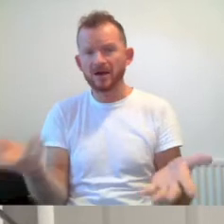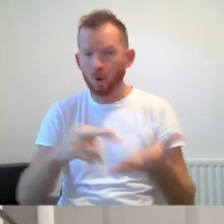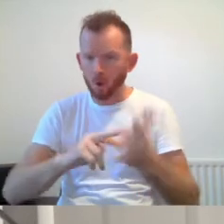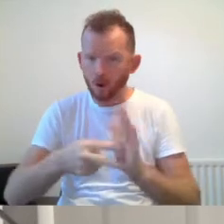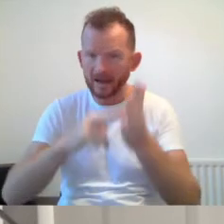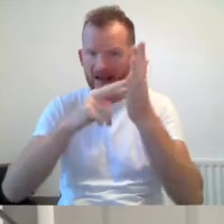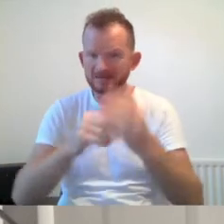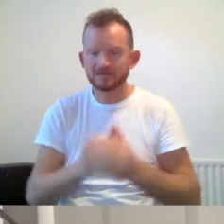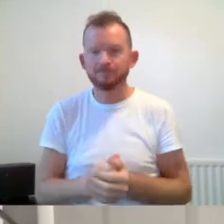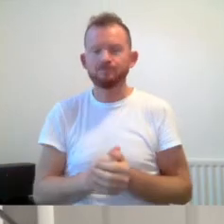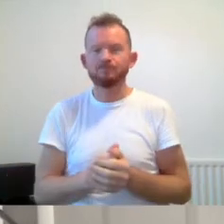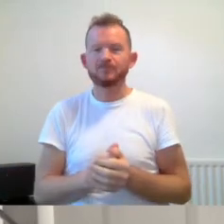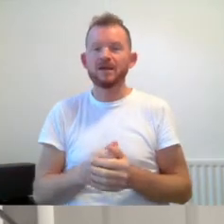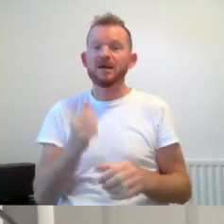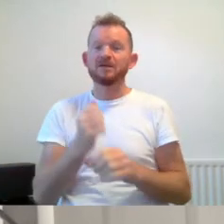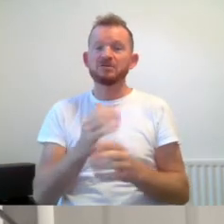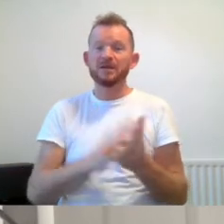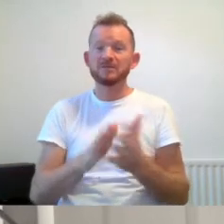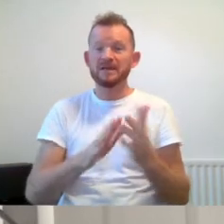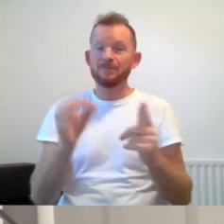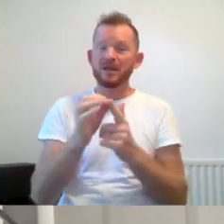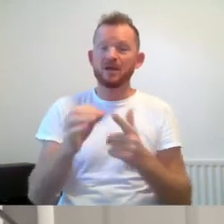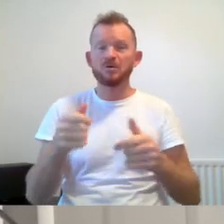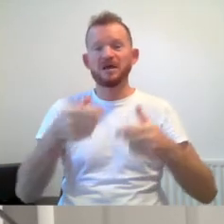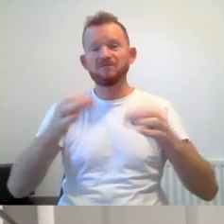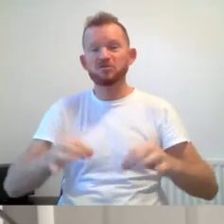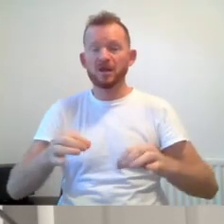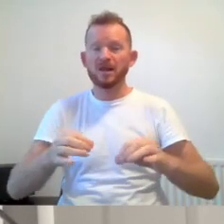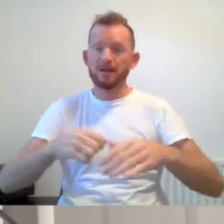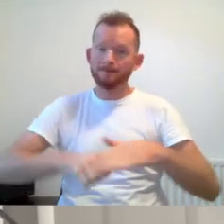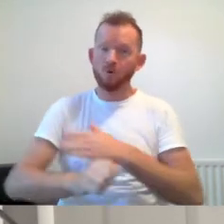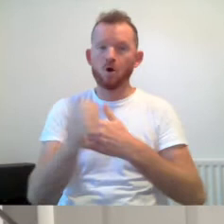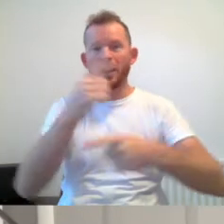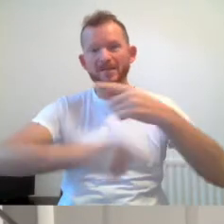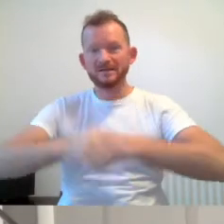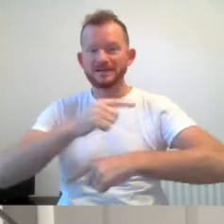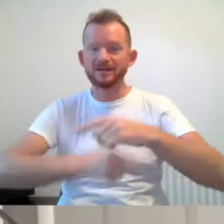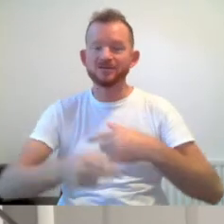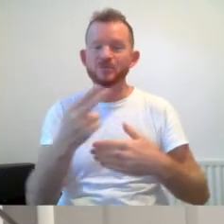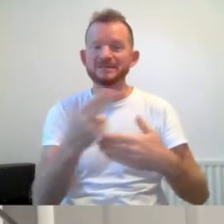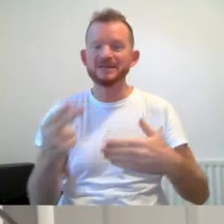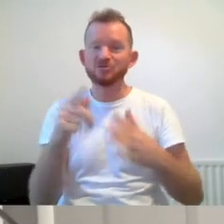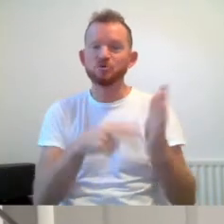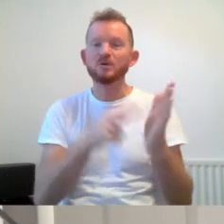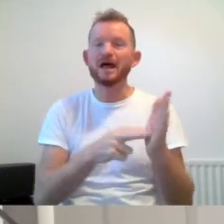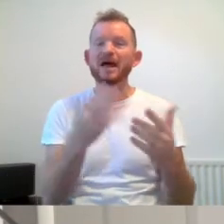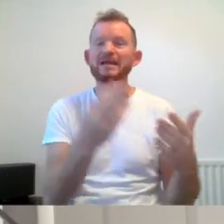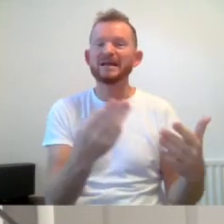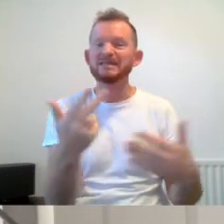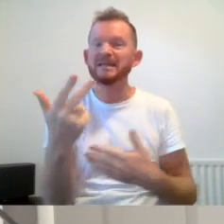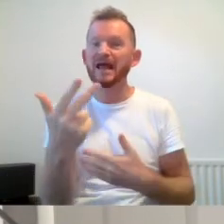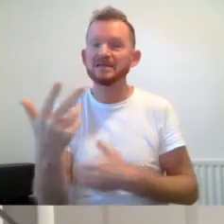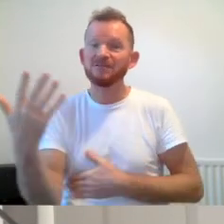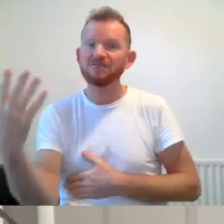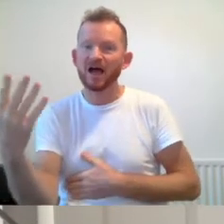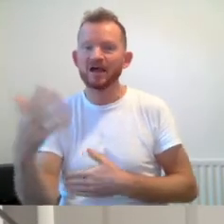GMCDP was officially born at a meeting on 22 June 1985, but a lot of work has been done since